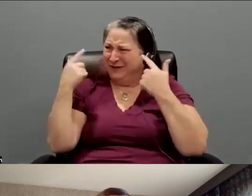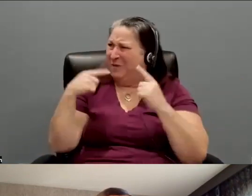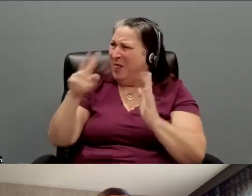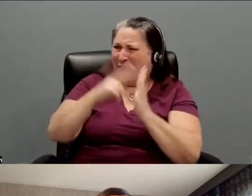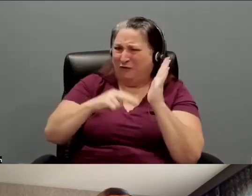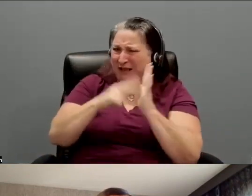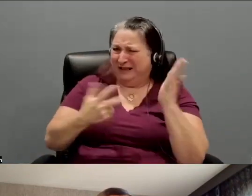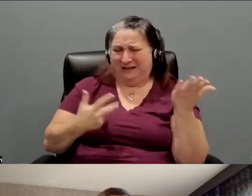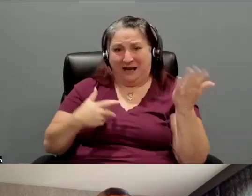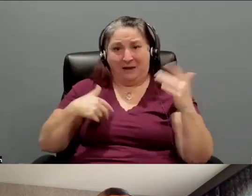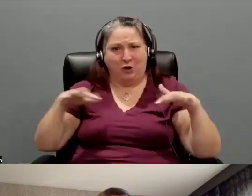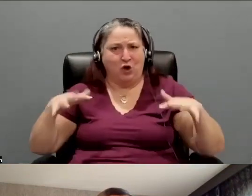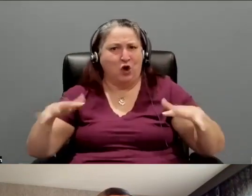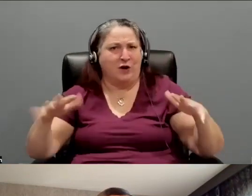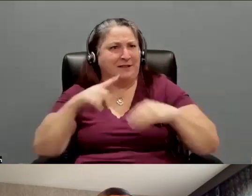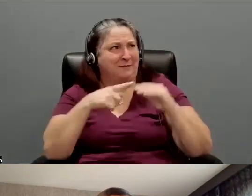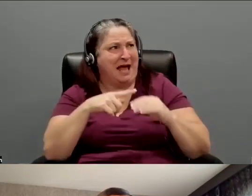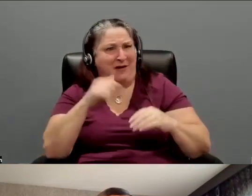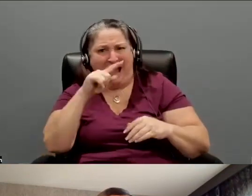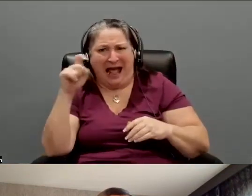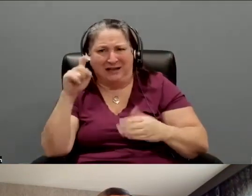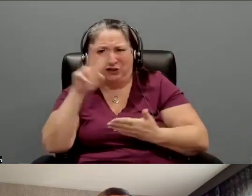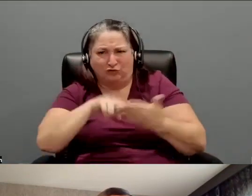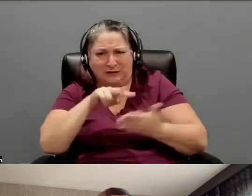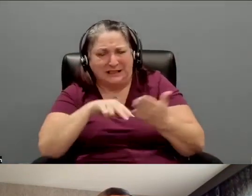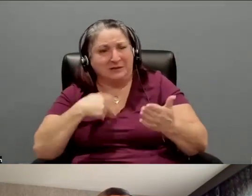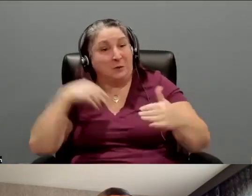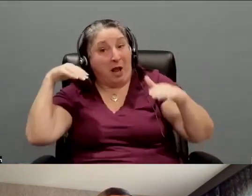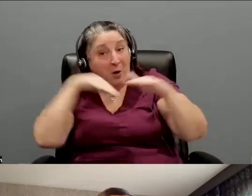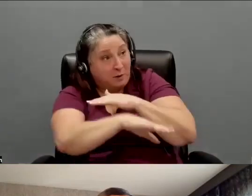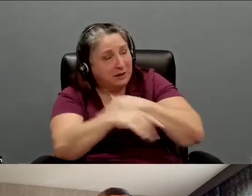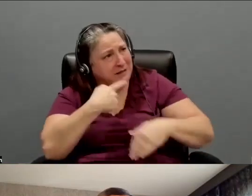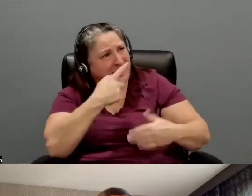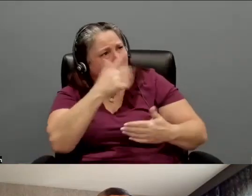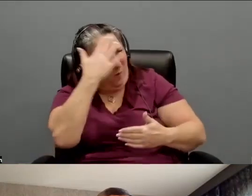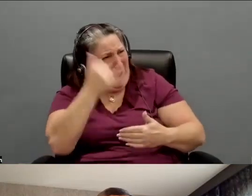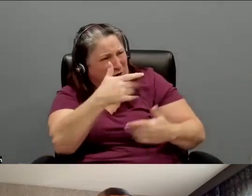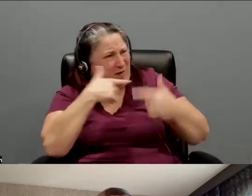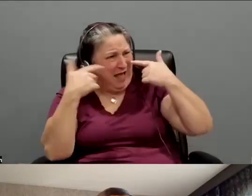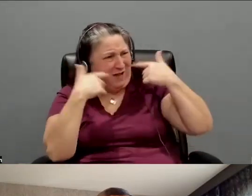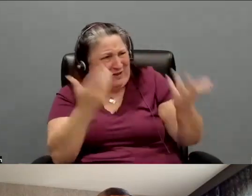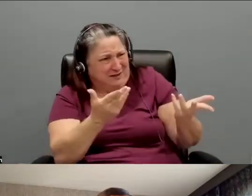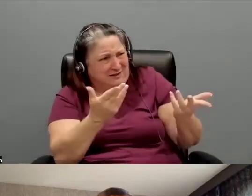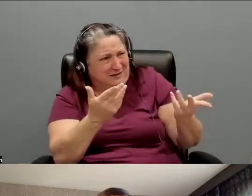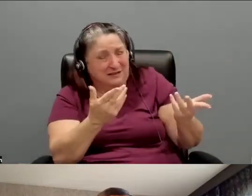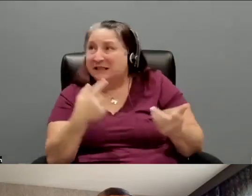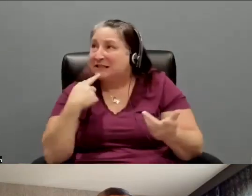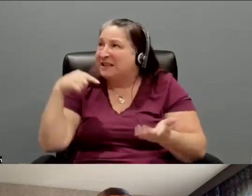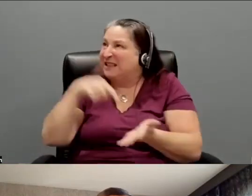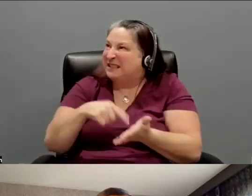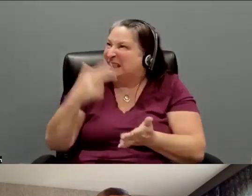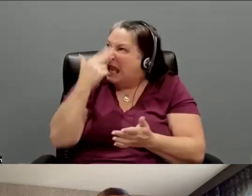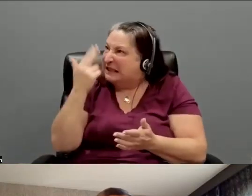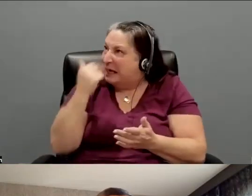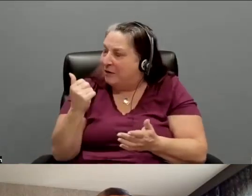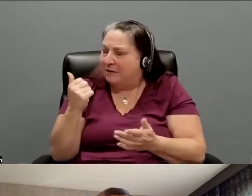And of course I'm very nervous about him reading. So I go in and I'm like, what are you laughing at? Like, why, why are you laughing? And he goes, this is hysterical.